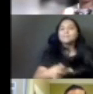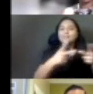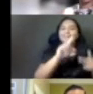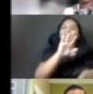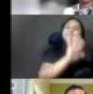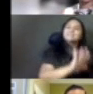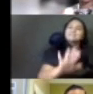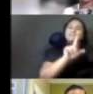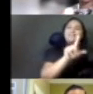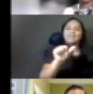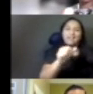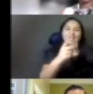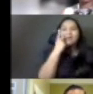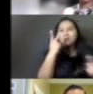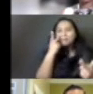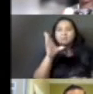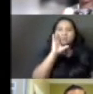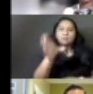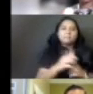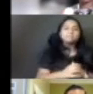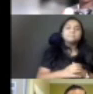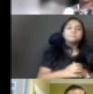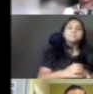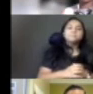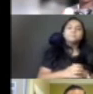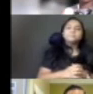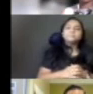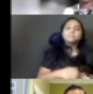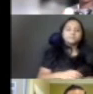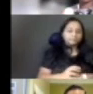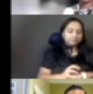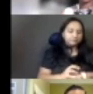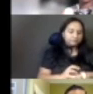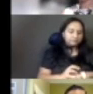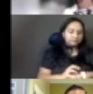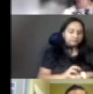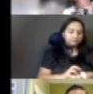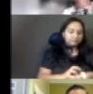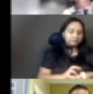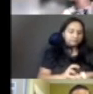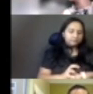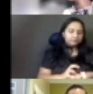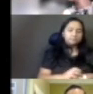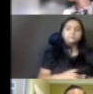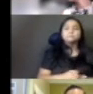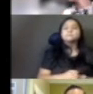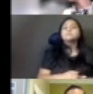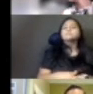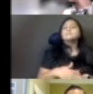Area. But as far as our, what we'd need help with, or who, you know, what we'd like volunteers for.